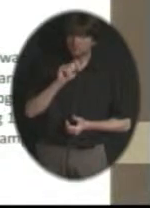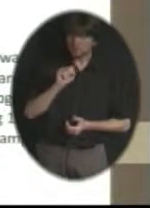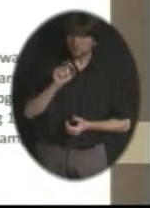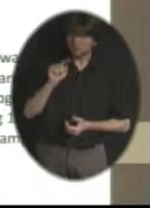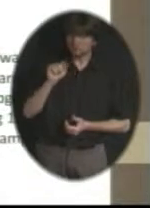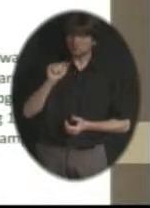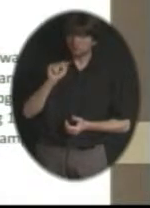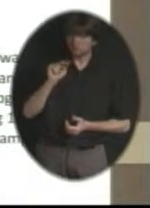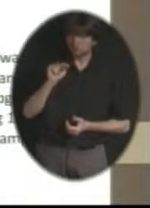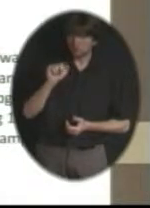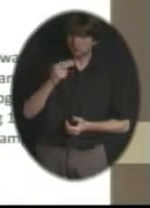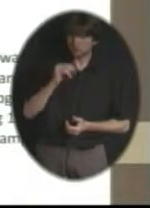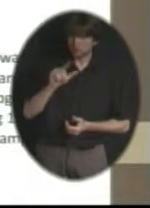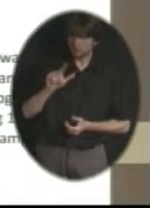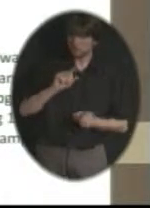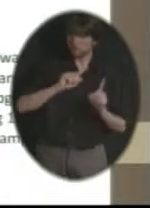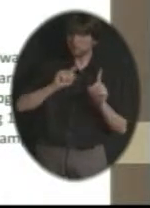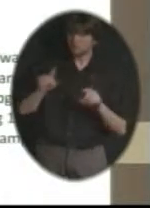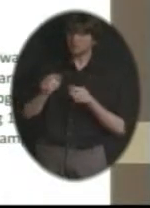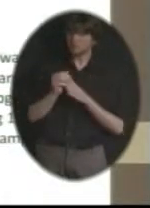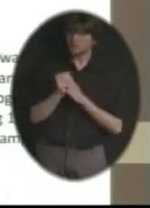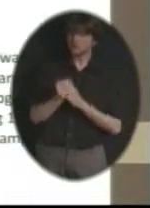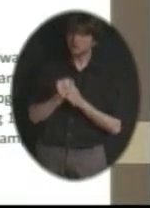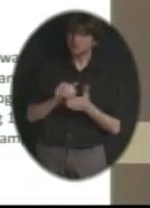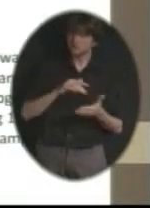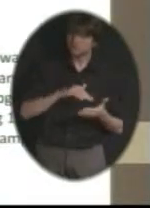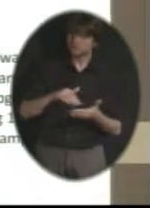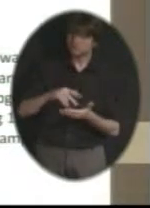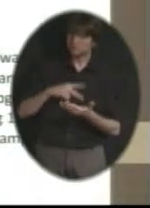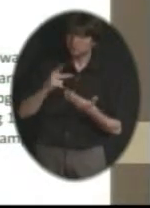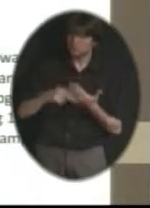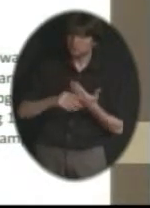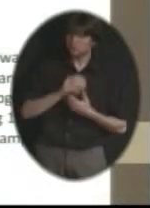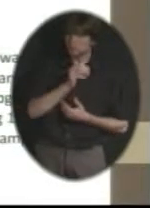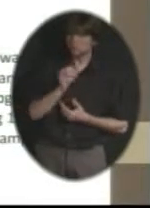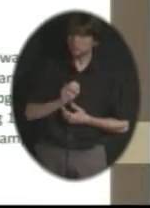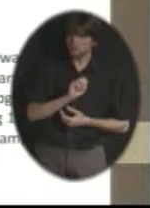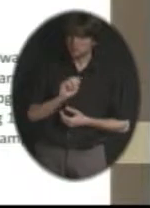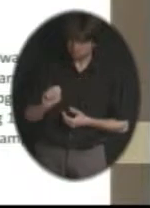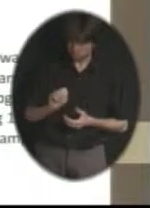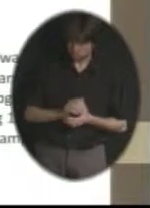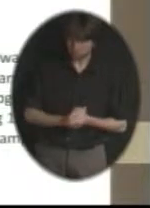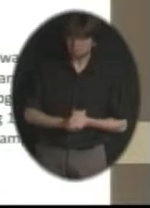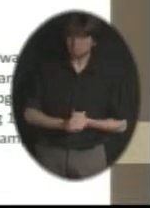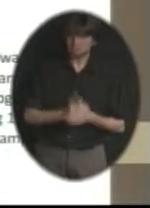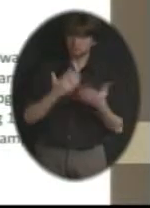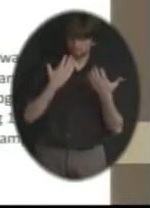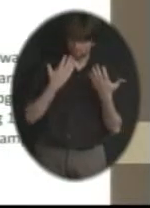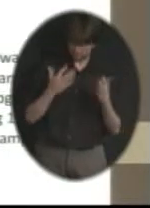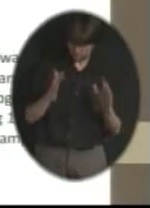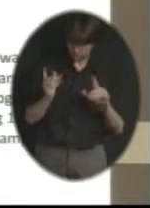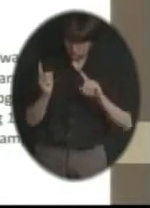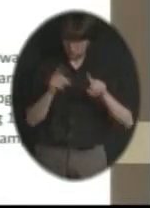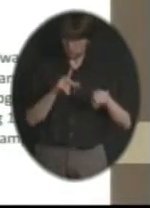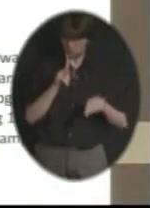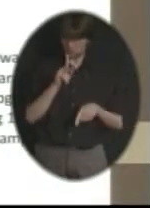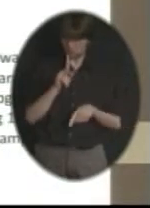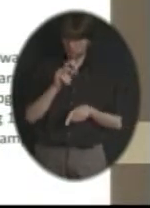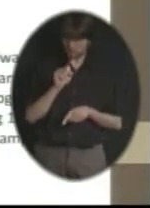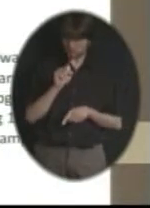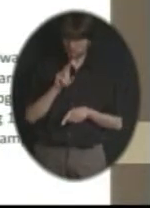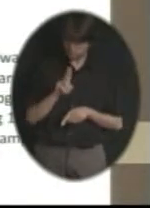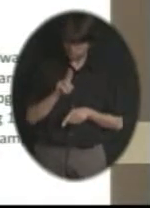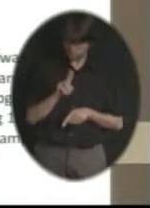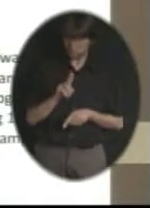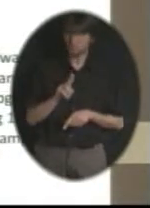Olathe East, the leadership studies program, kind of carried that over to Kansas State University where he became a leader on the